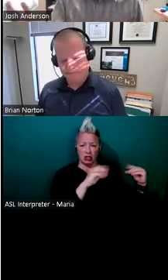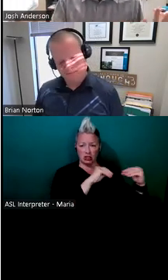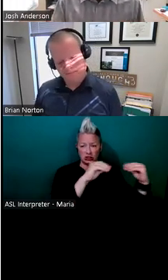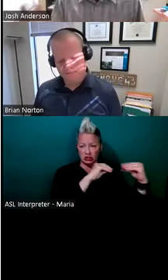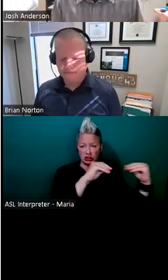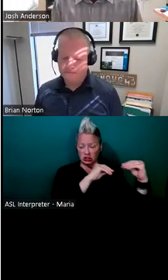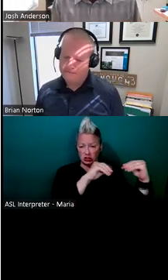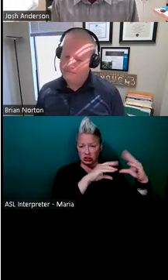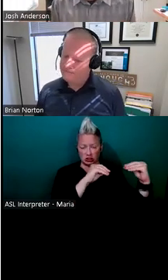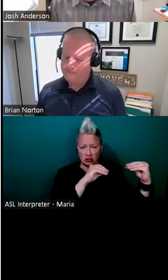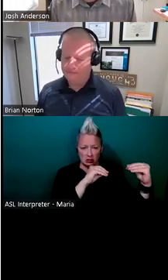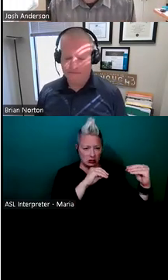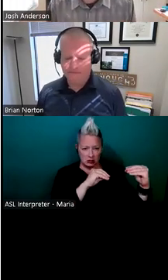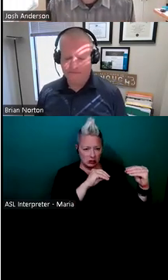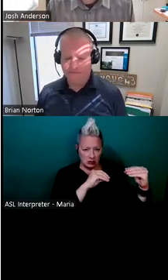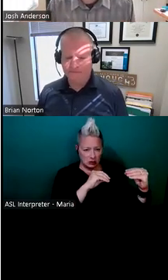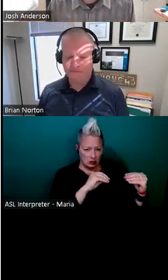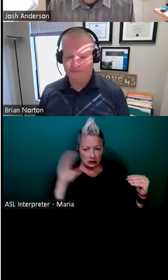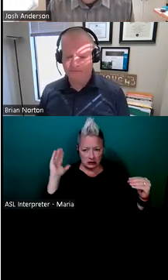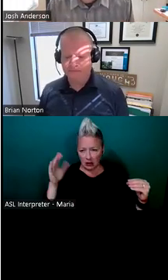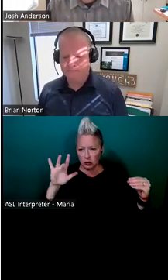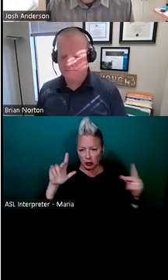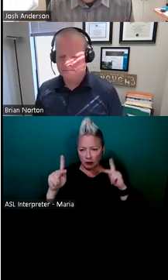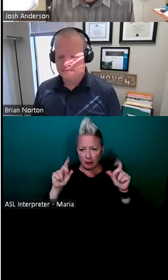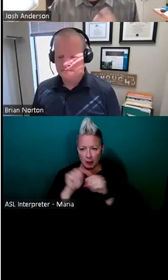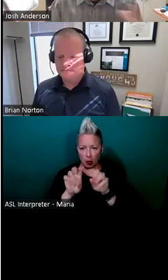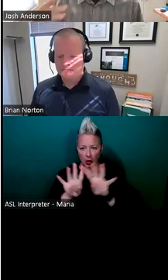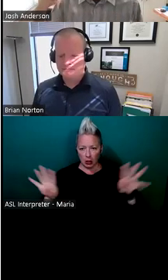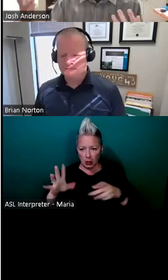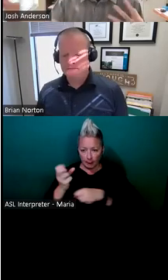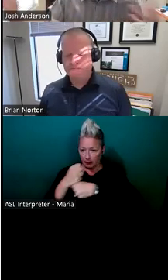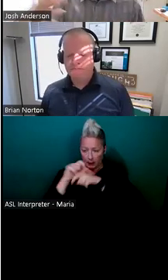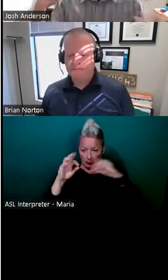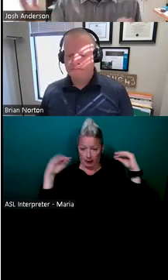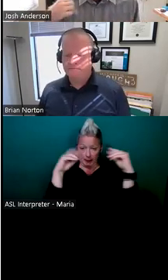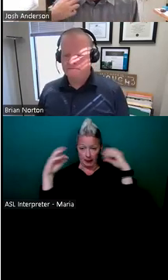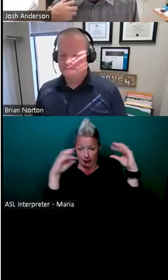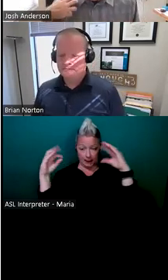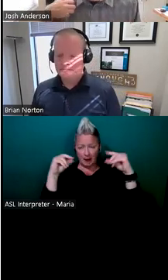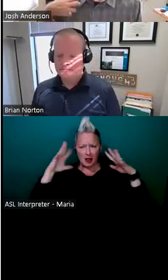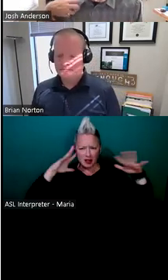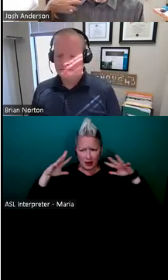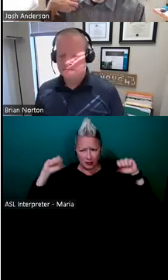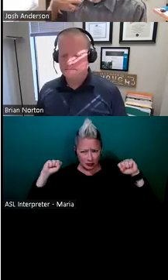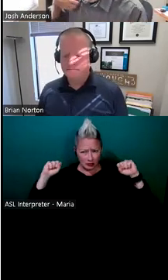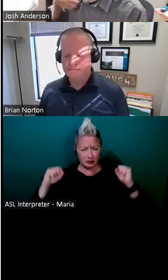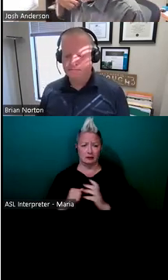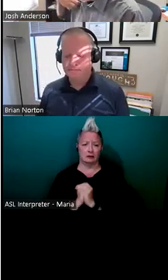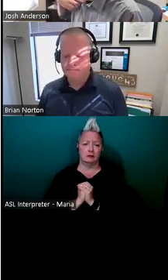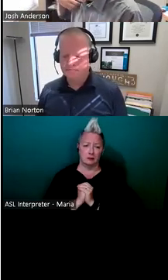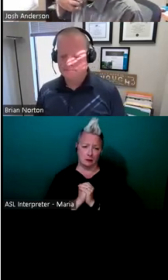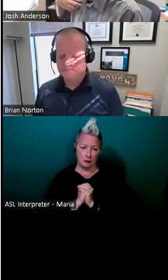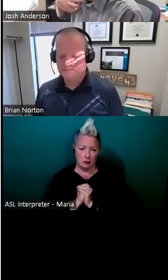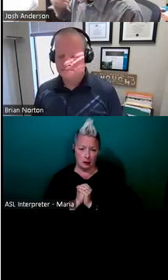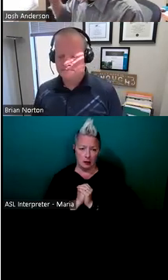got, it seems like 25 people working behind the counter from time to time. So you've got a lot of noise and a lot of different things. So due to their,